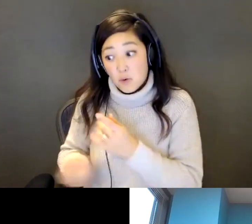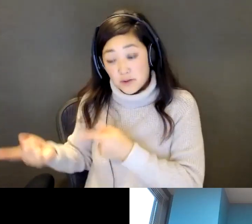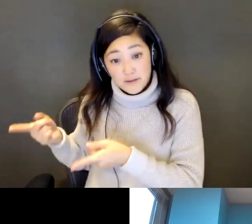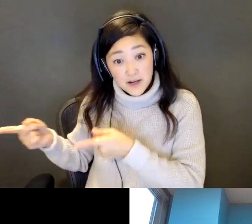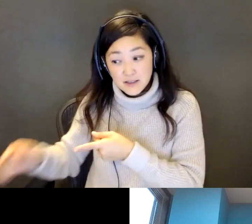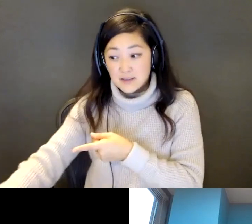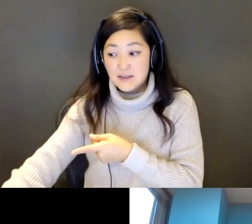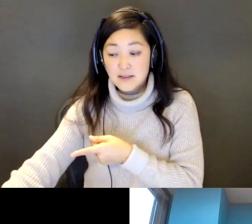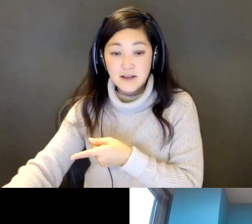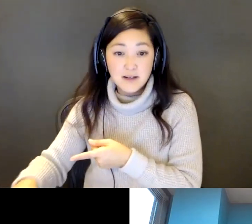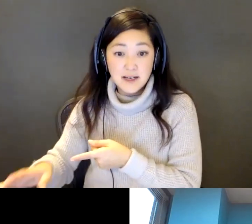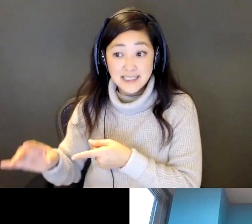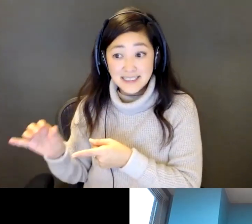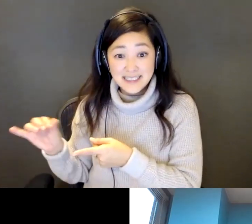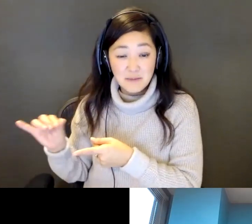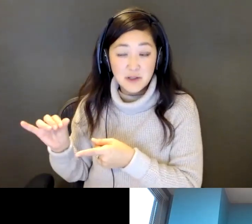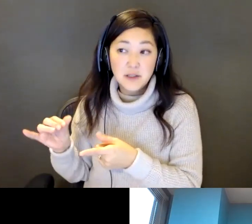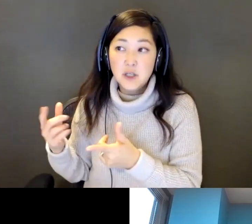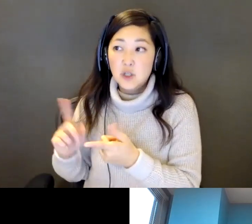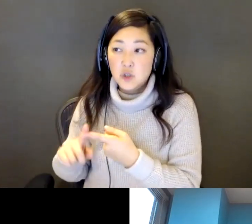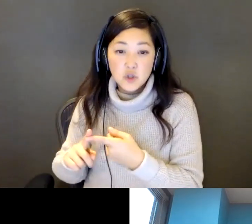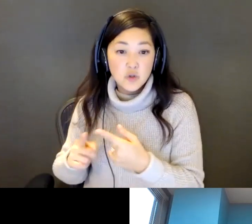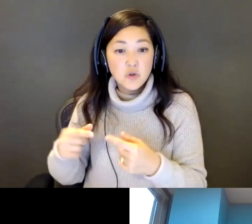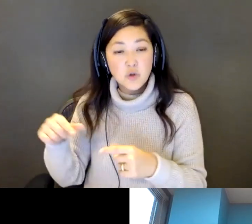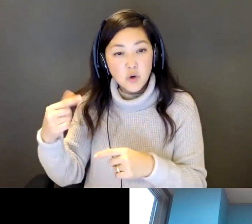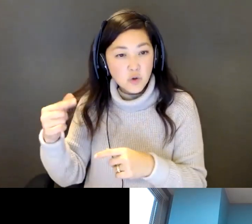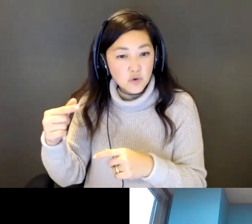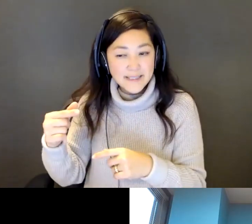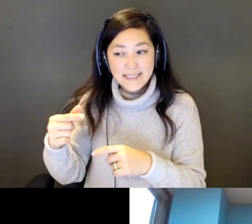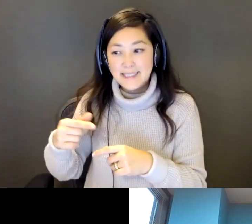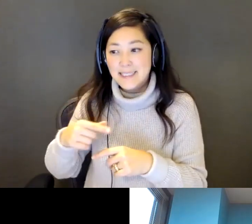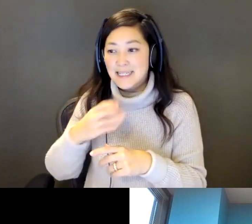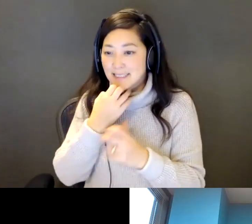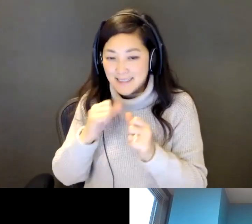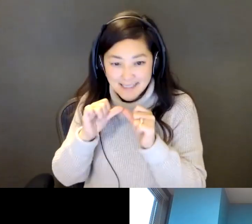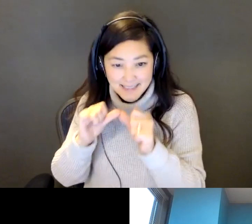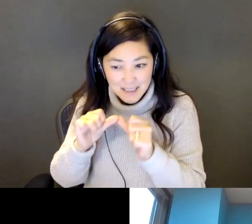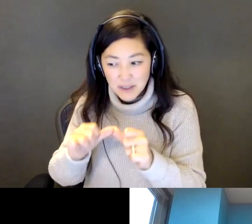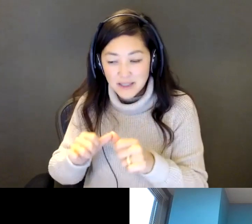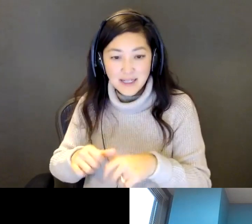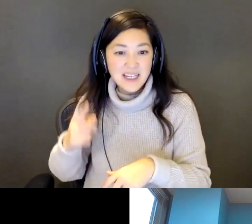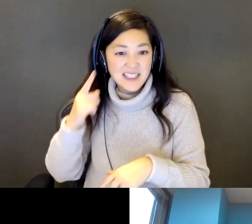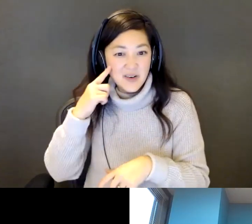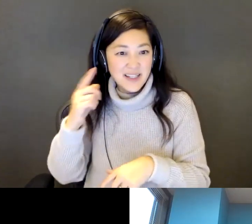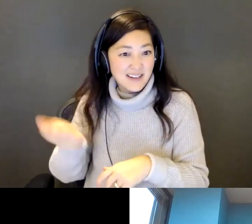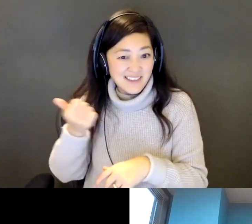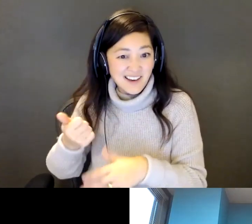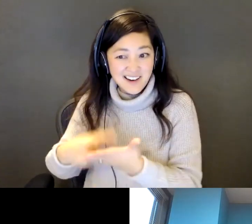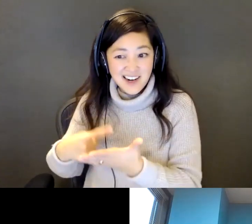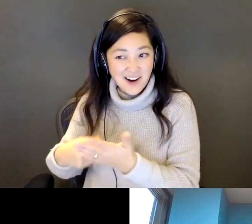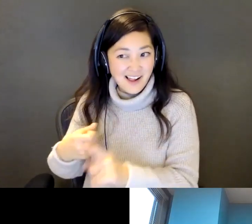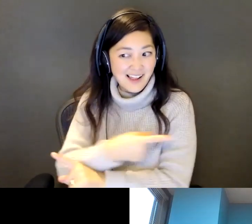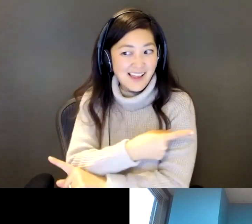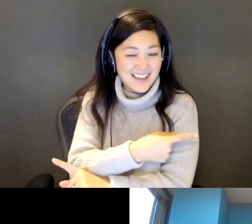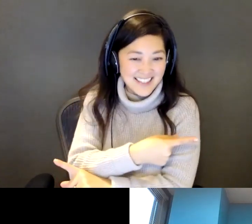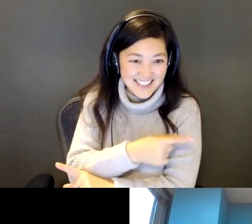interested in sustainability and green infrastructure. So I think a lot of our conversations kind of got sidetracked away